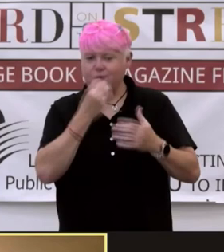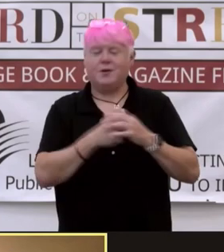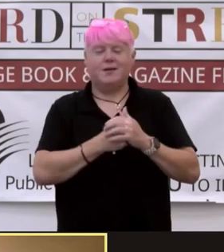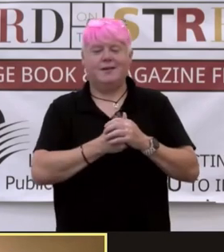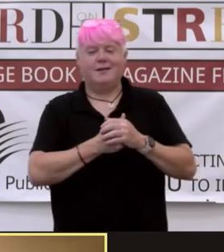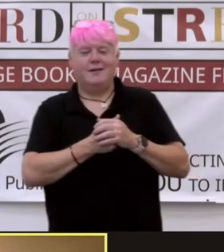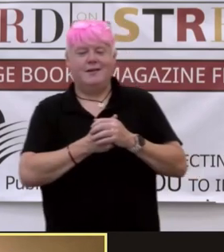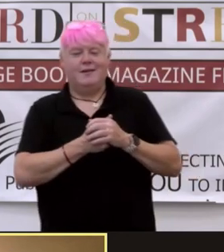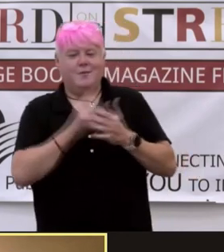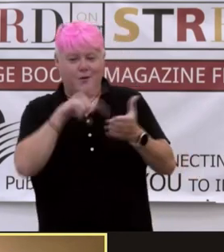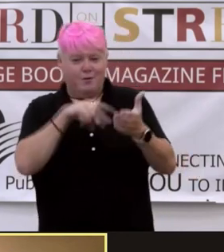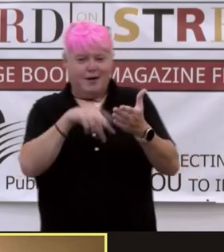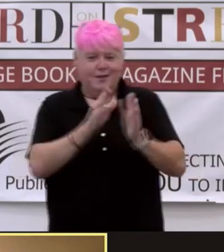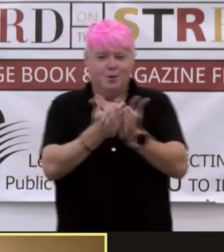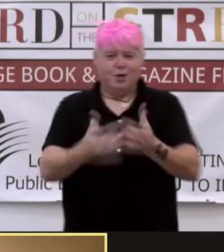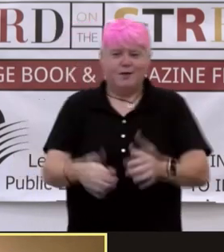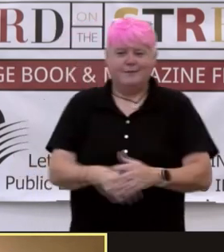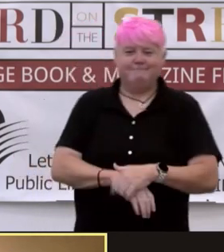Excellent pairing.